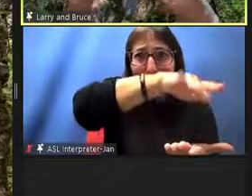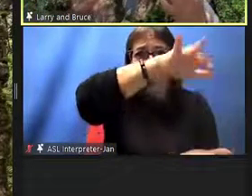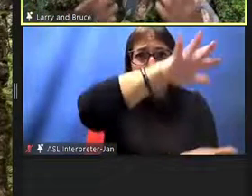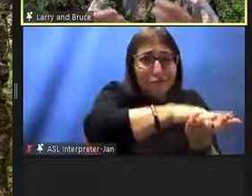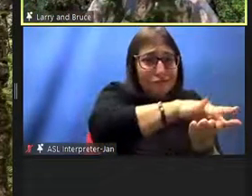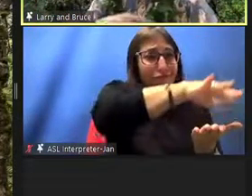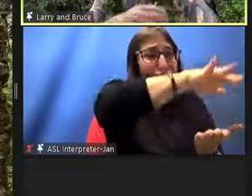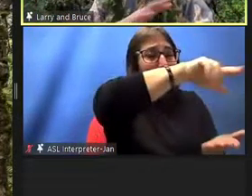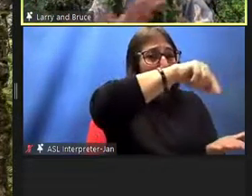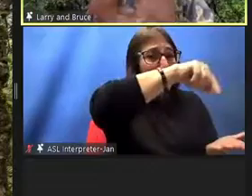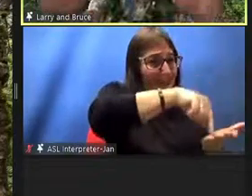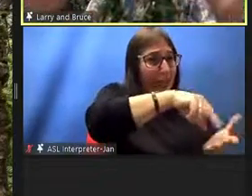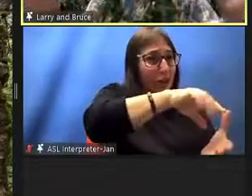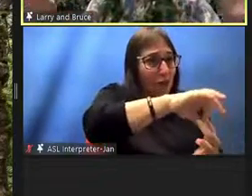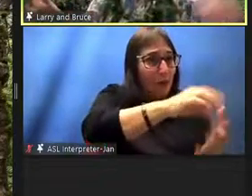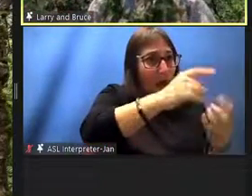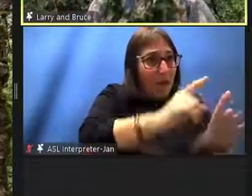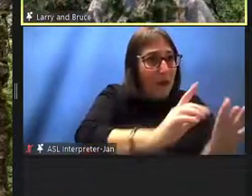new ideas